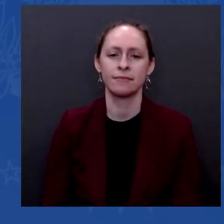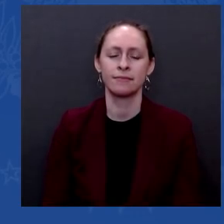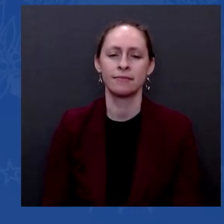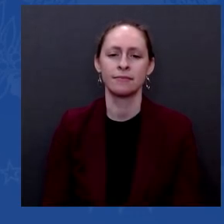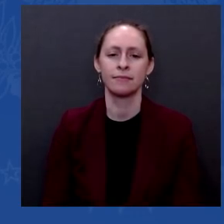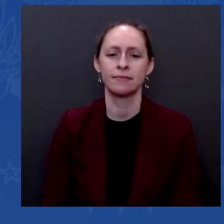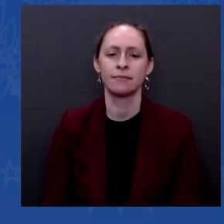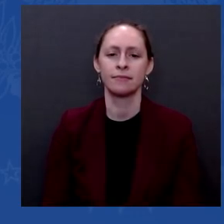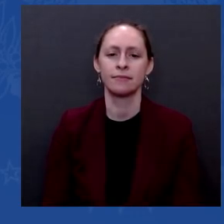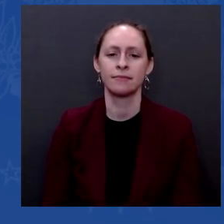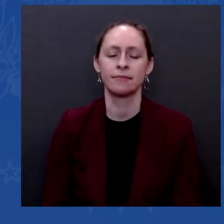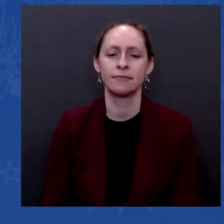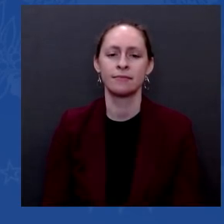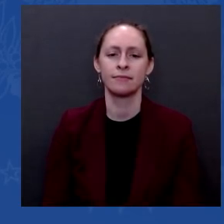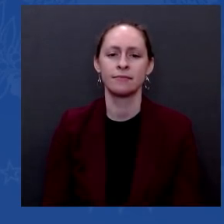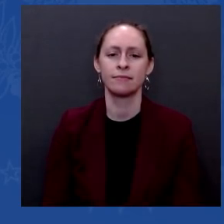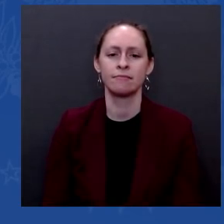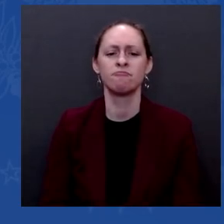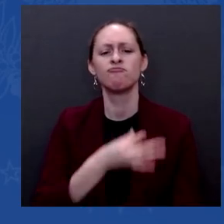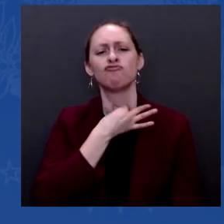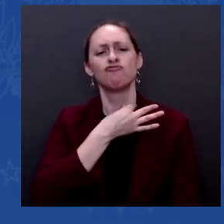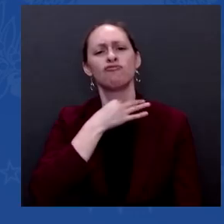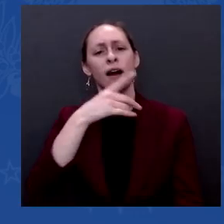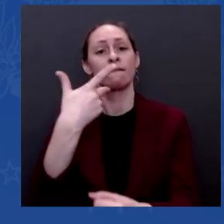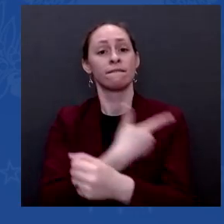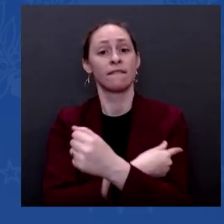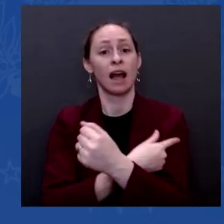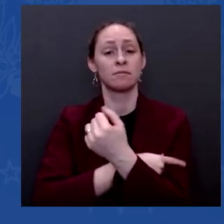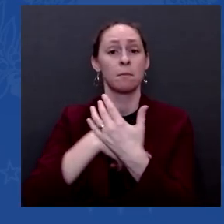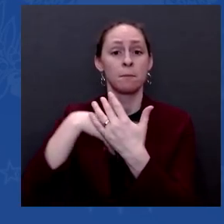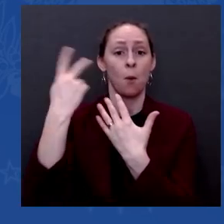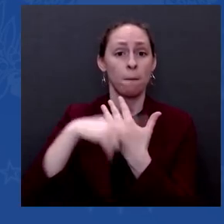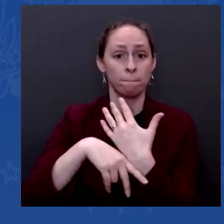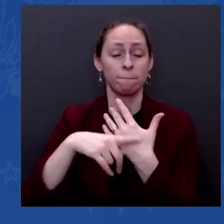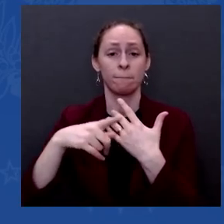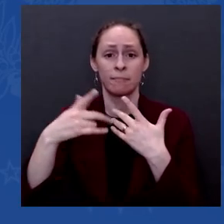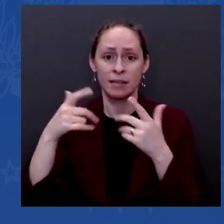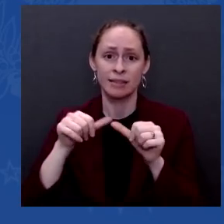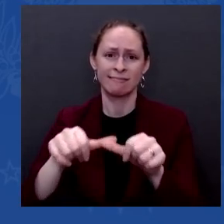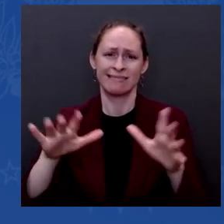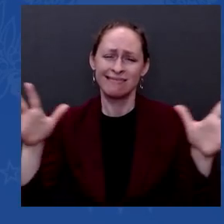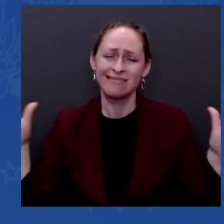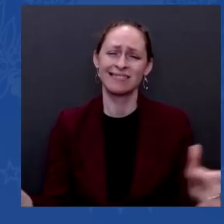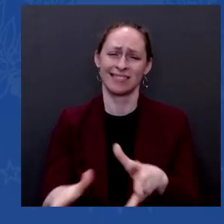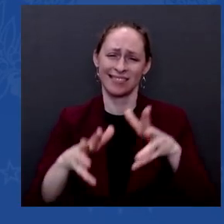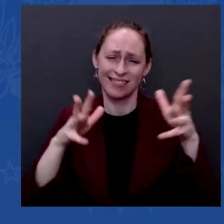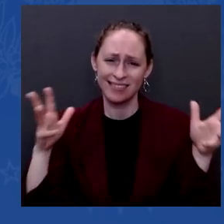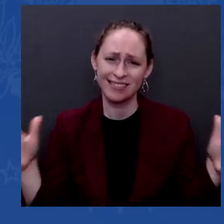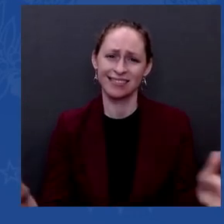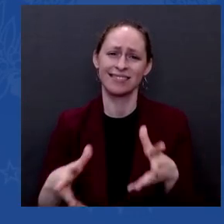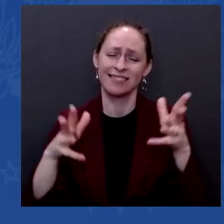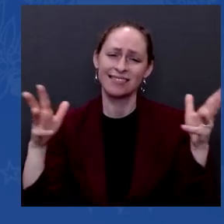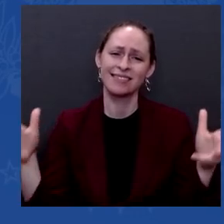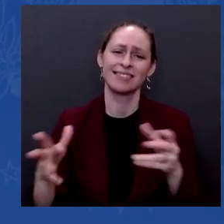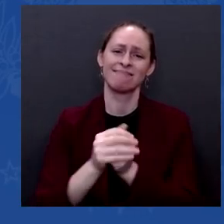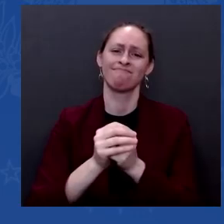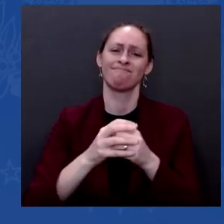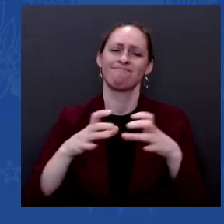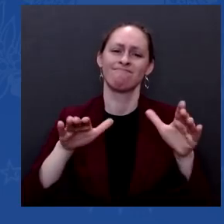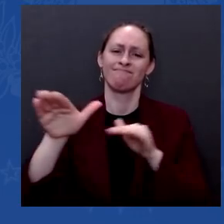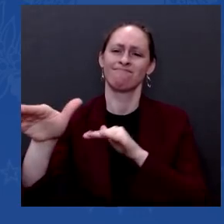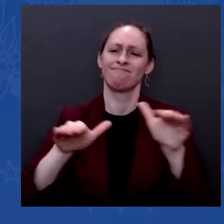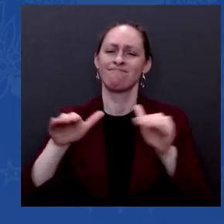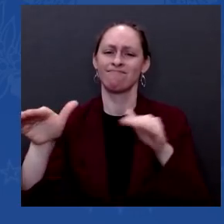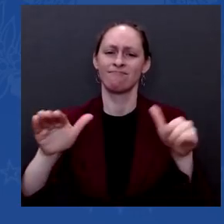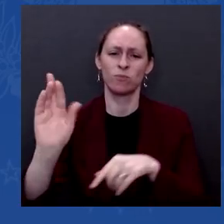urging Americans to get vaccinated. You've talked to reluctant Republicans. You've said it's people's patriotic duty. There have been very few